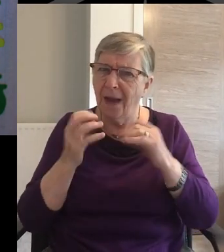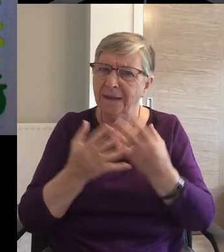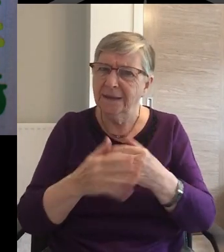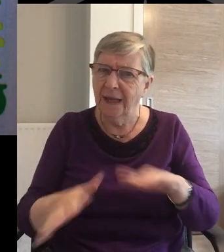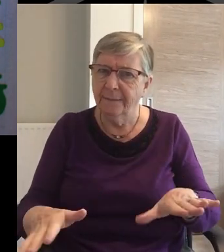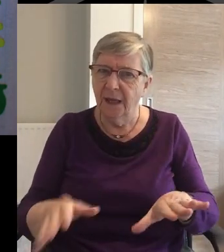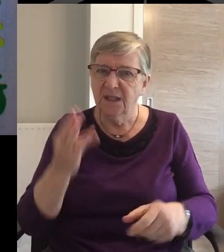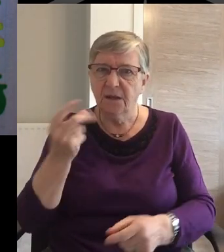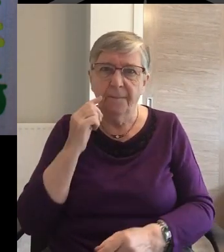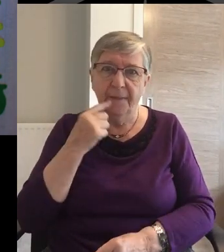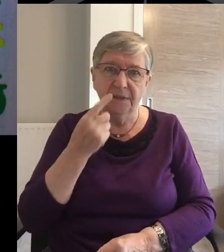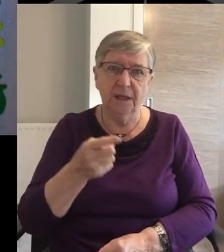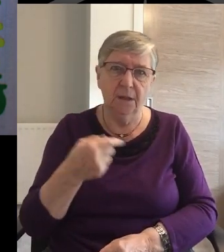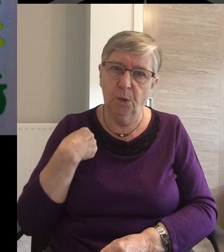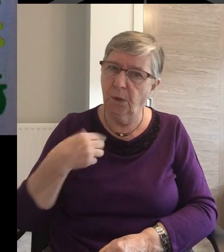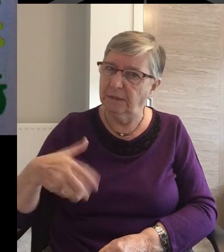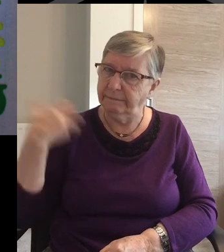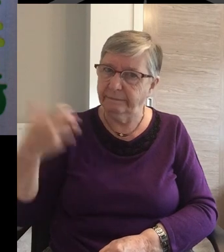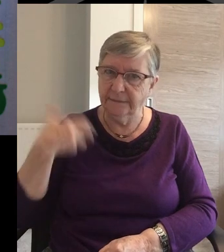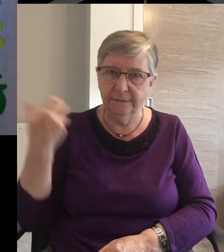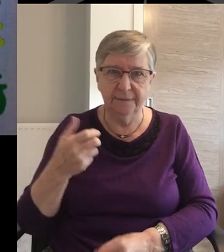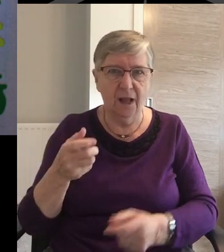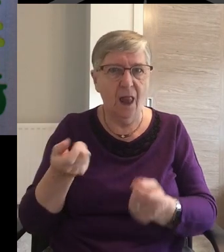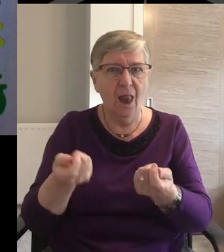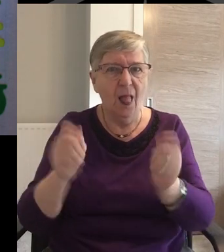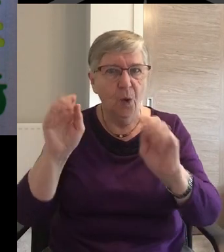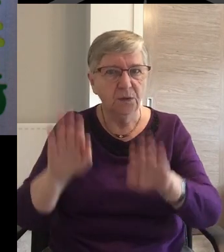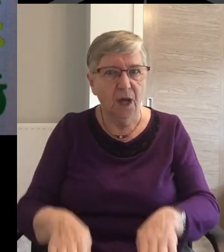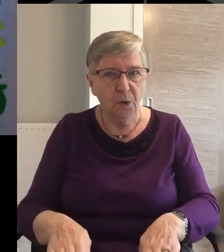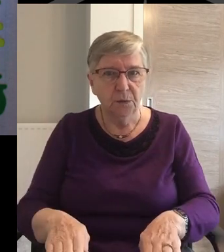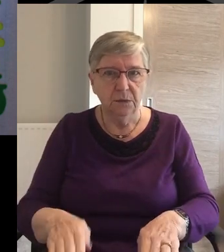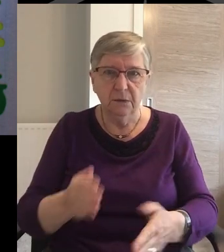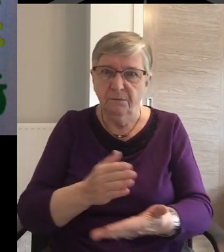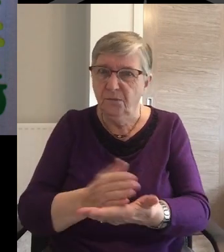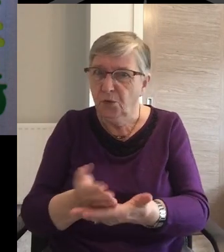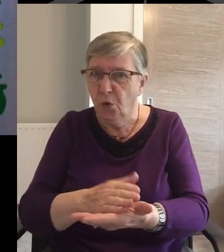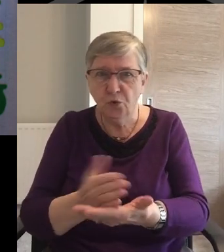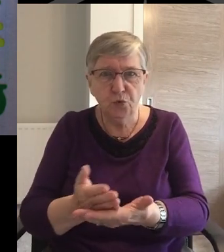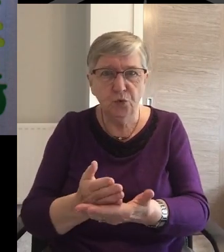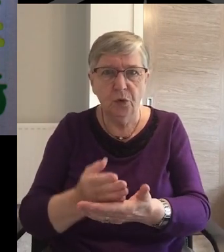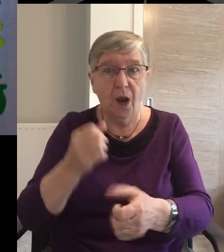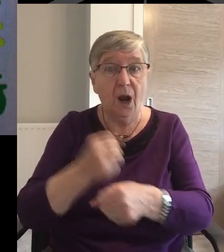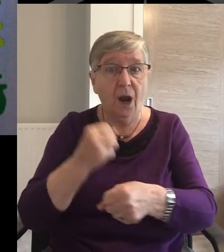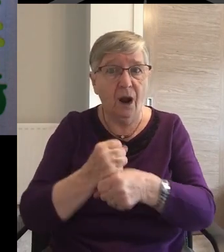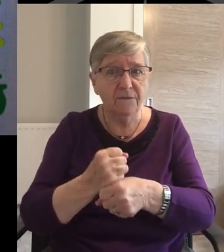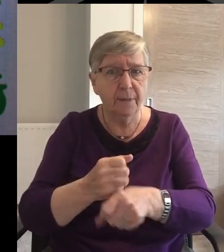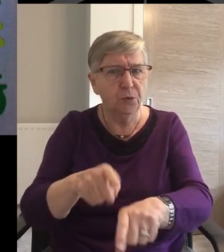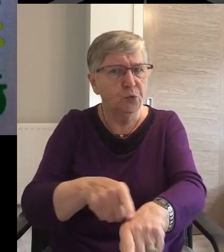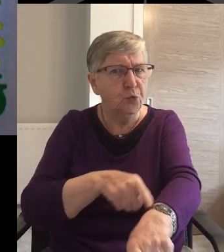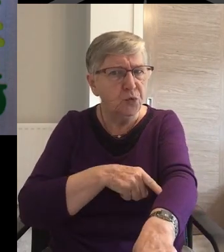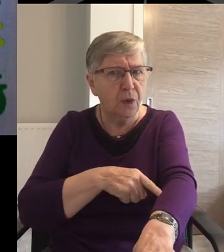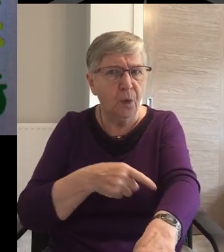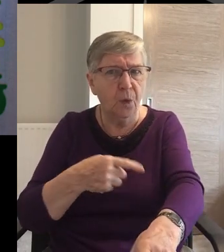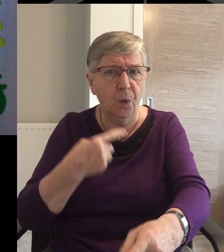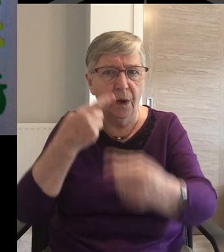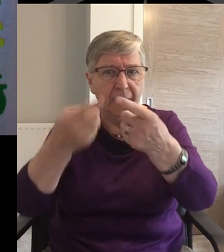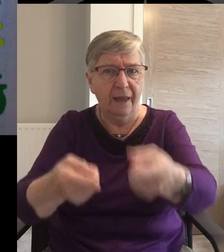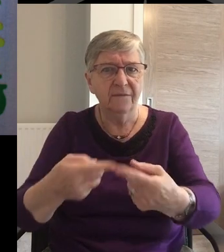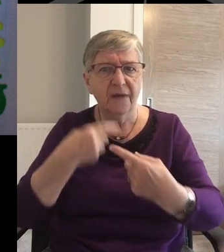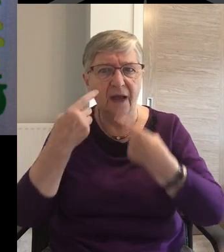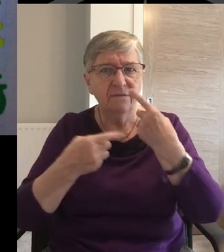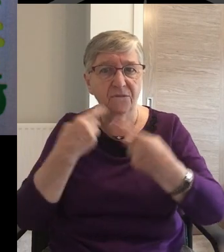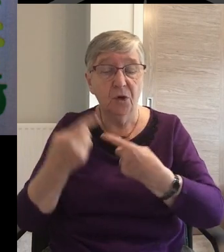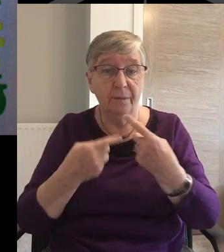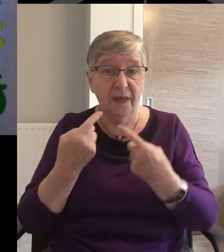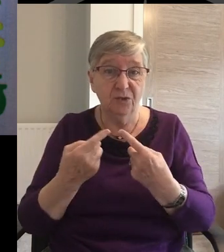say Lockdown Uncertainty The slowness of government to let us know what's changing Of course they